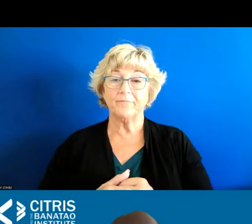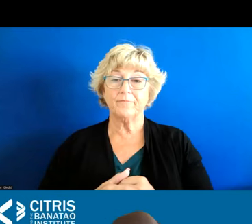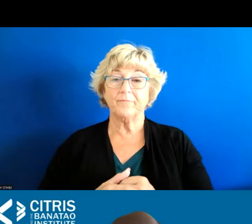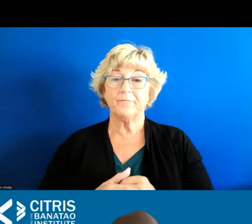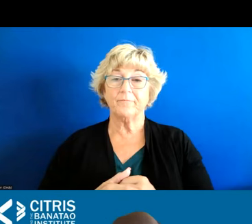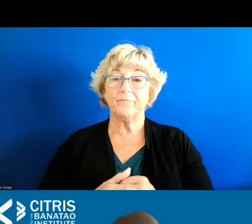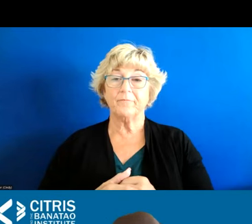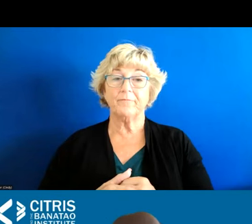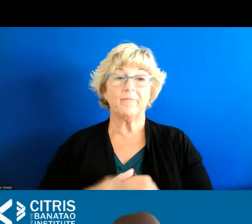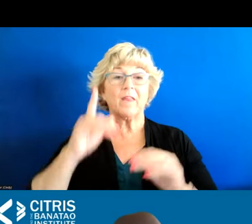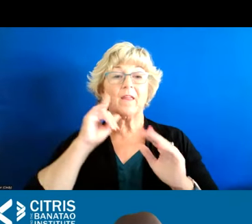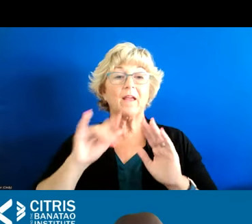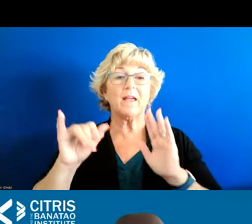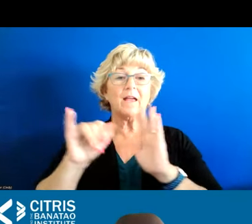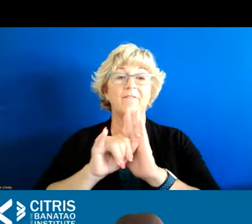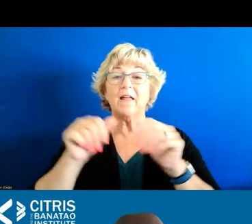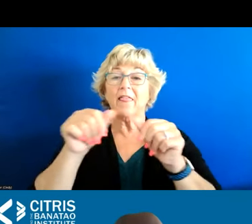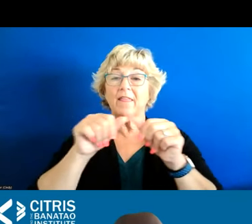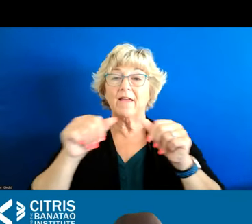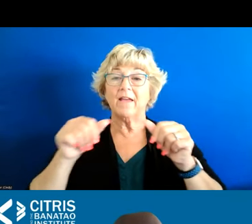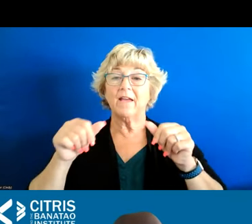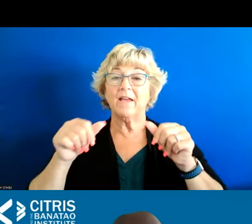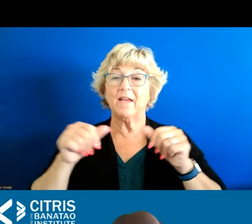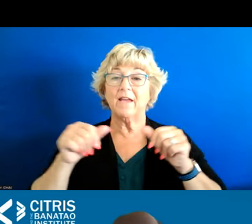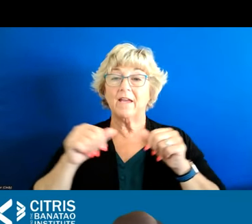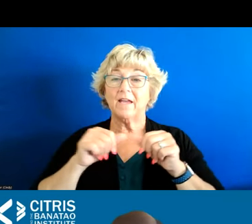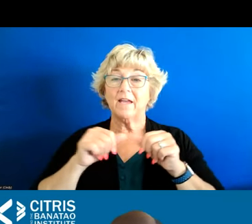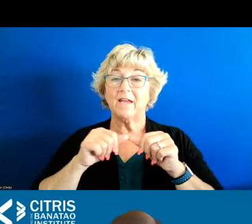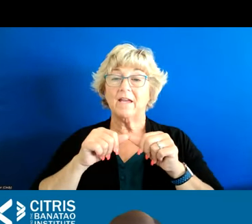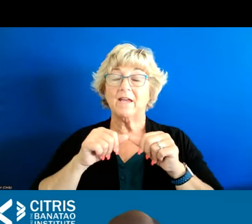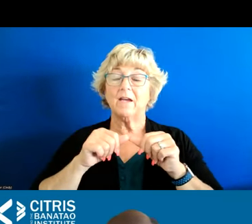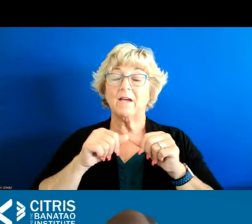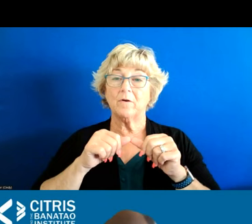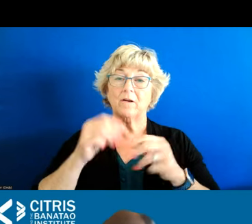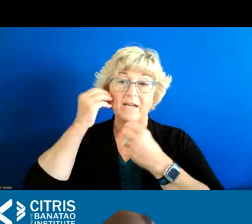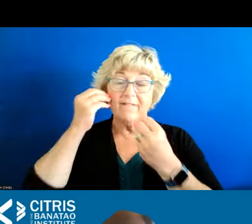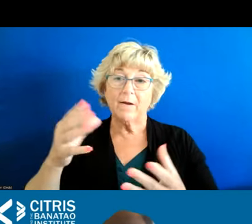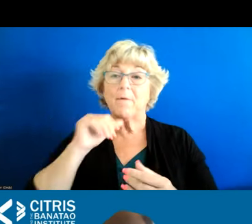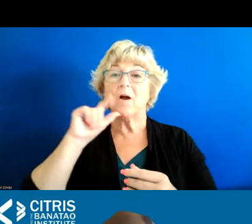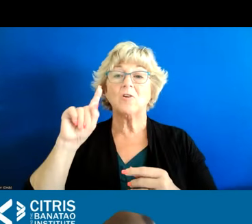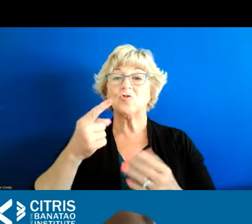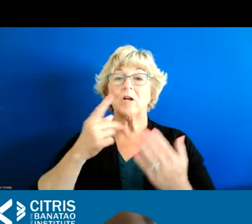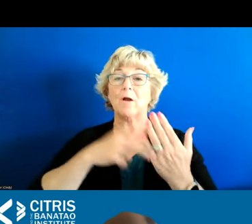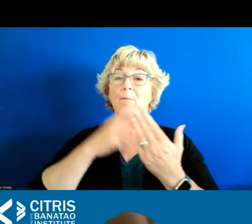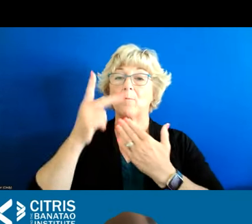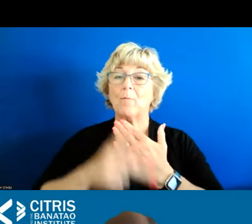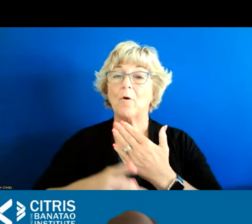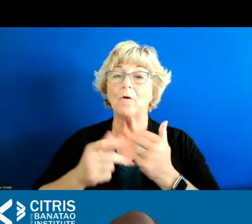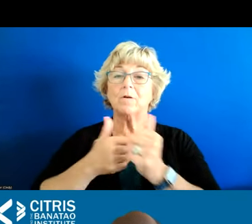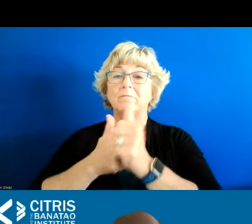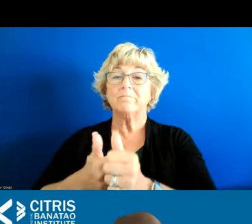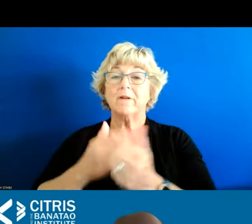identifying areas that we could capture information on not just on a program by program basis but clearly